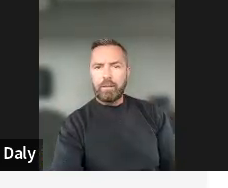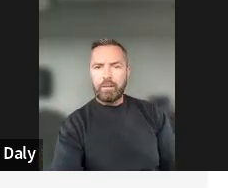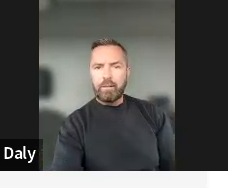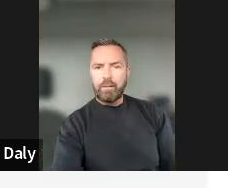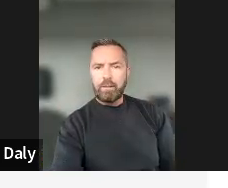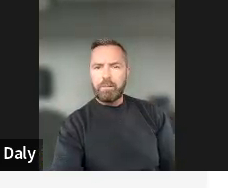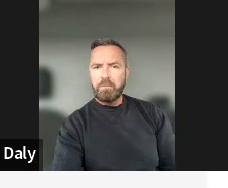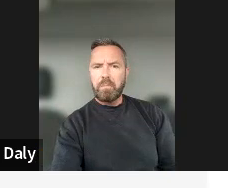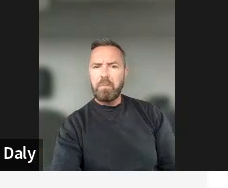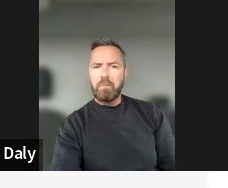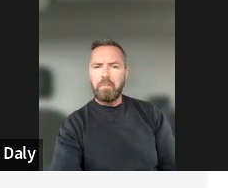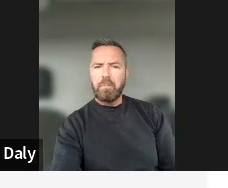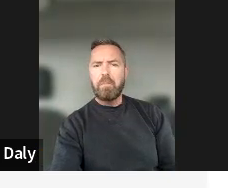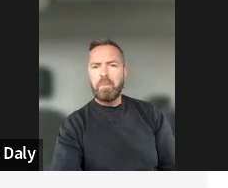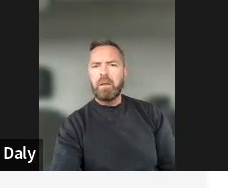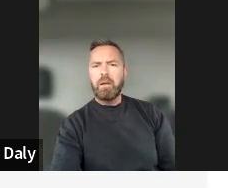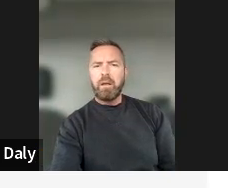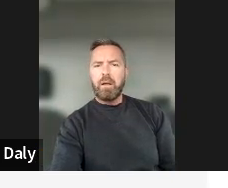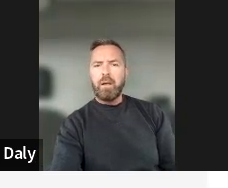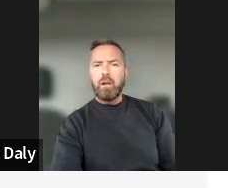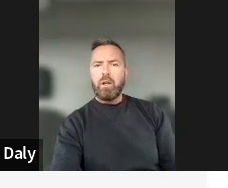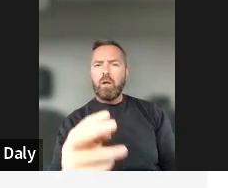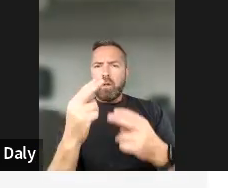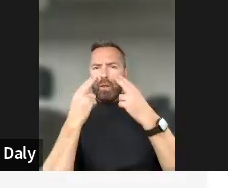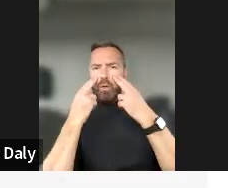Normally, they should be displayed.